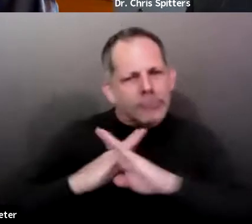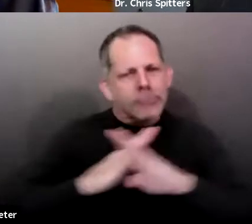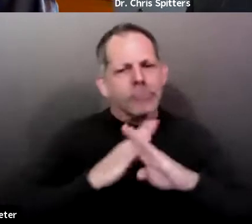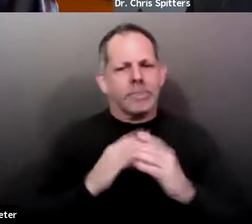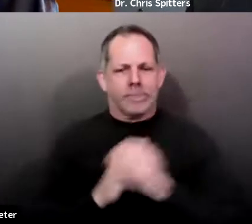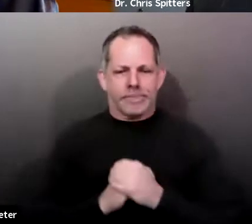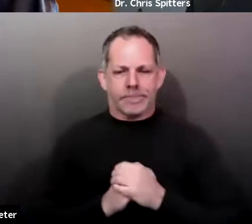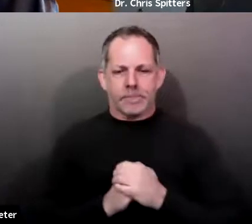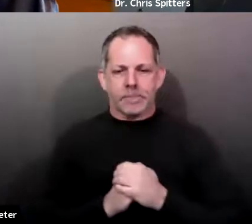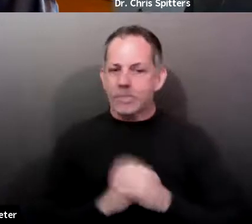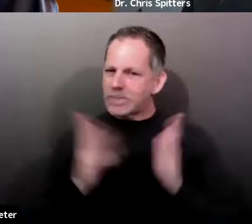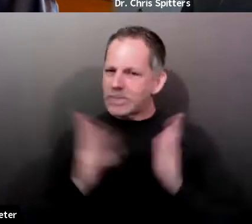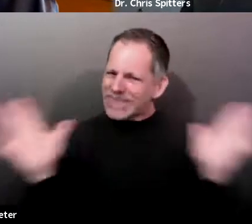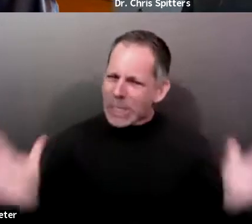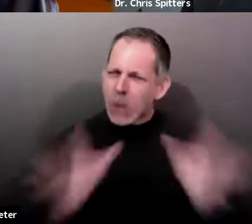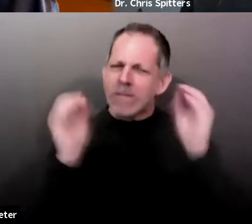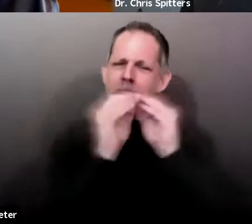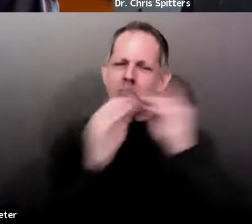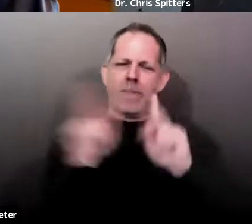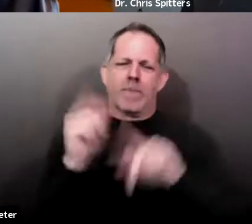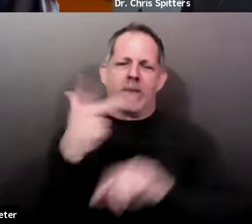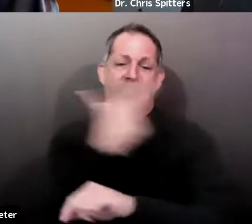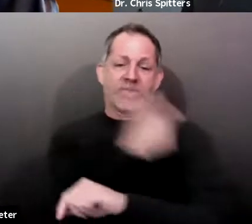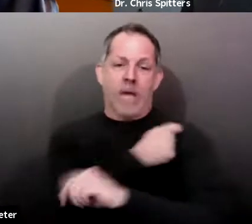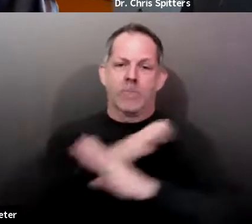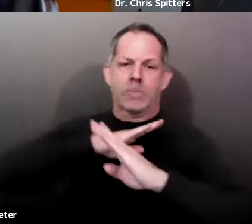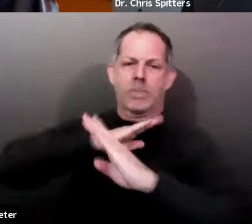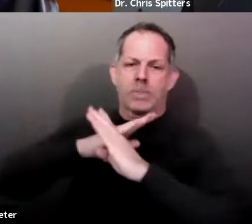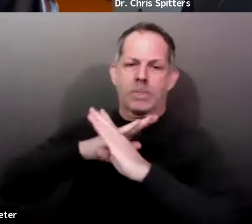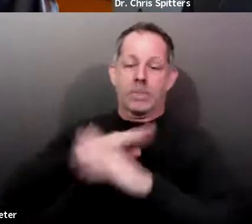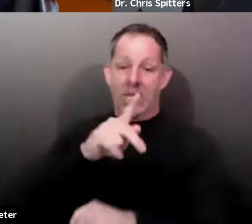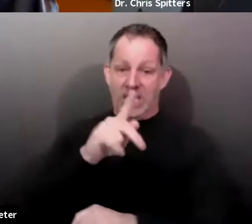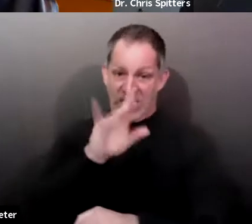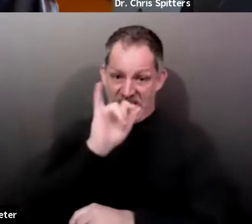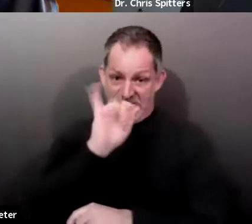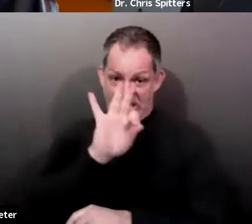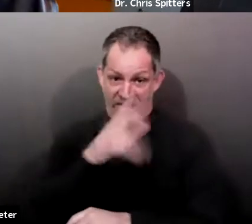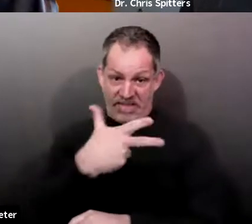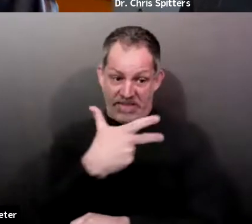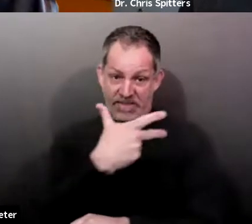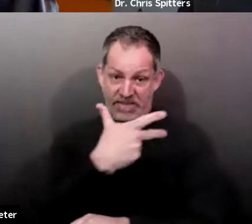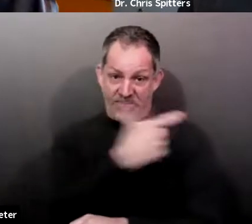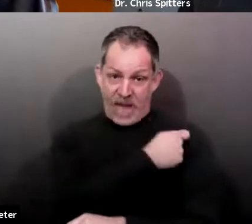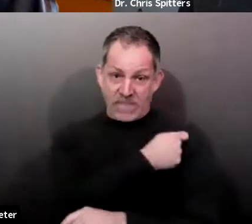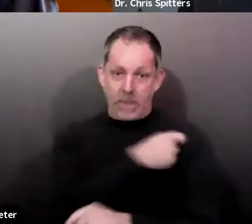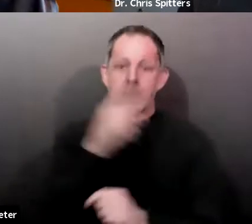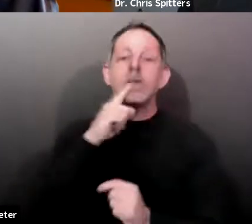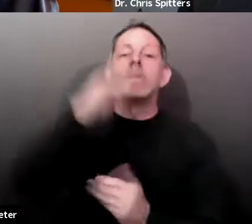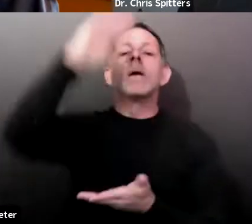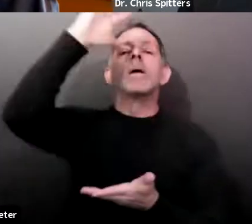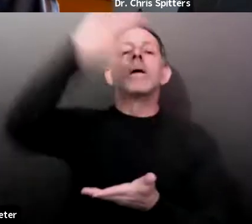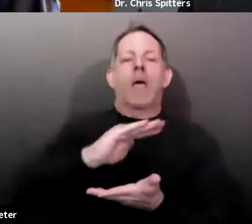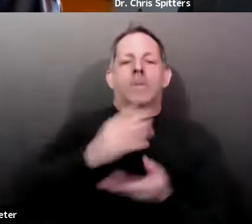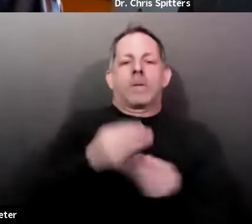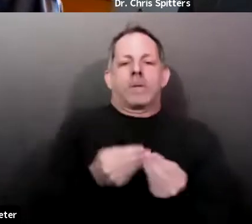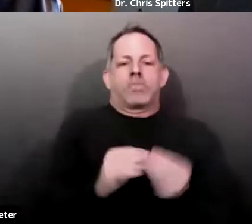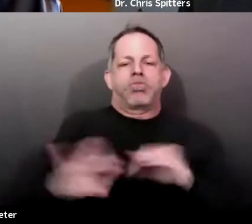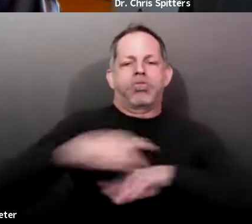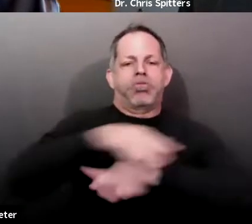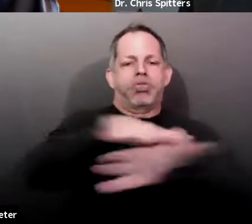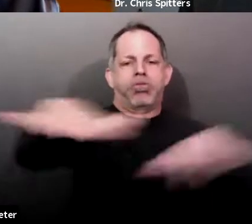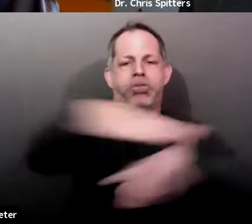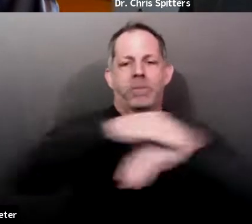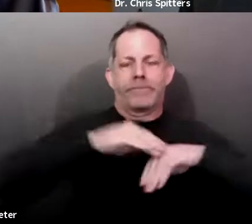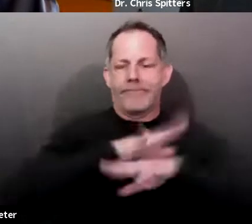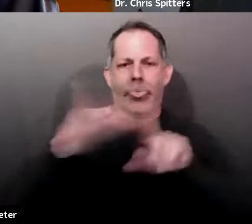if we have been vaccinated. The goal is to suppress transmission of these and other strains until we can